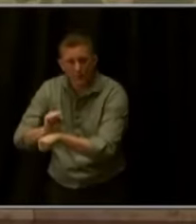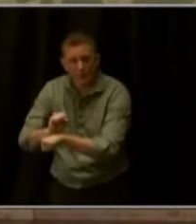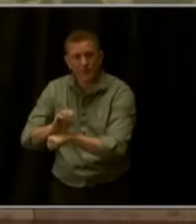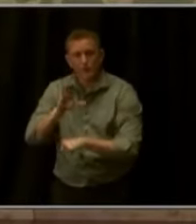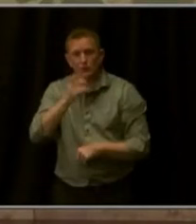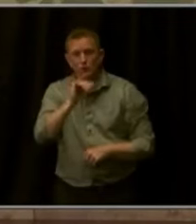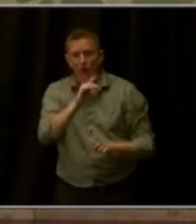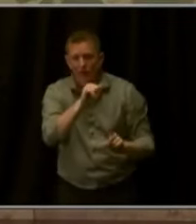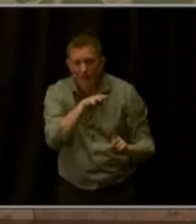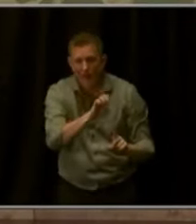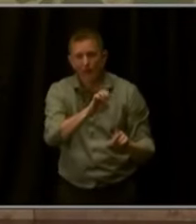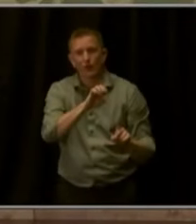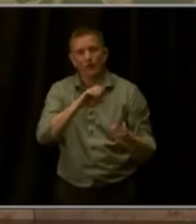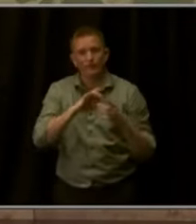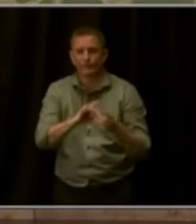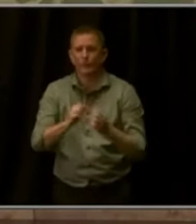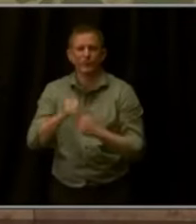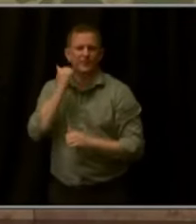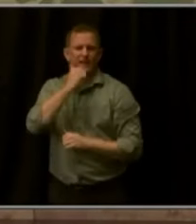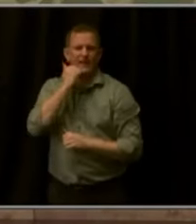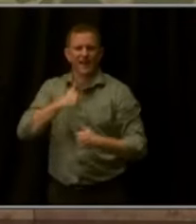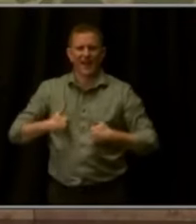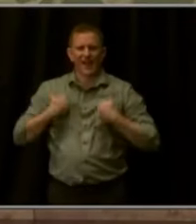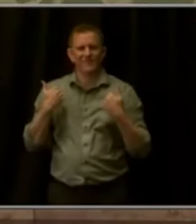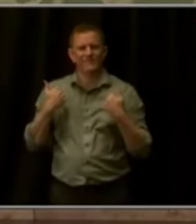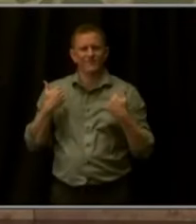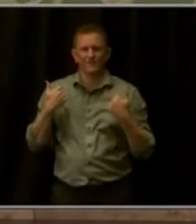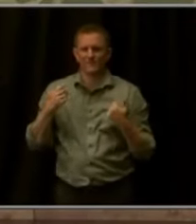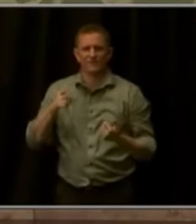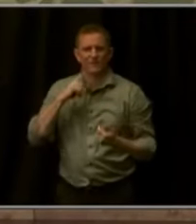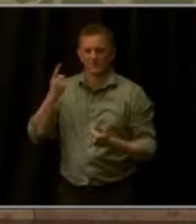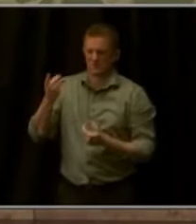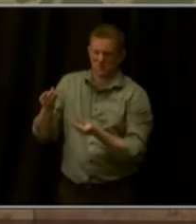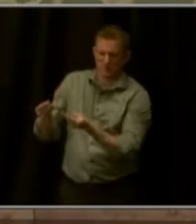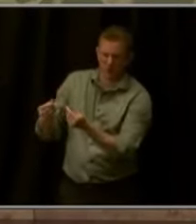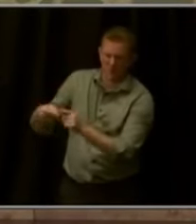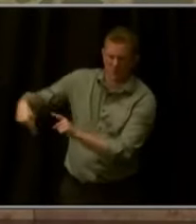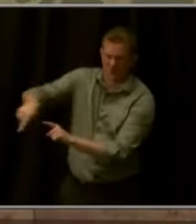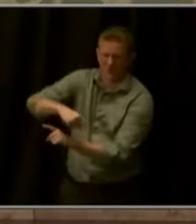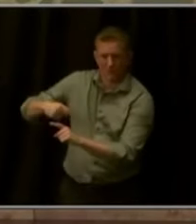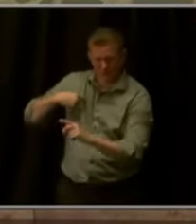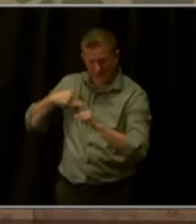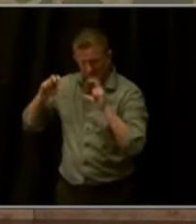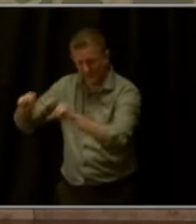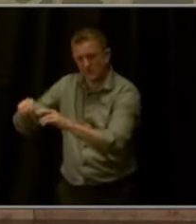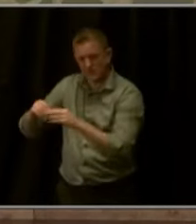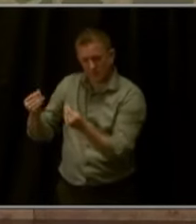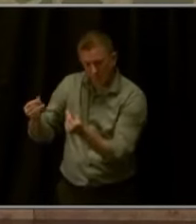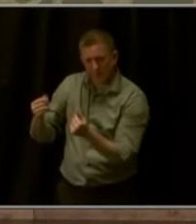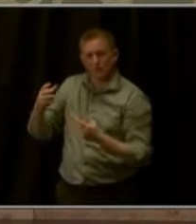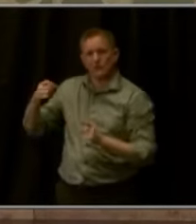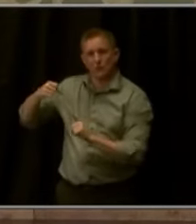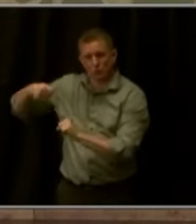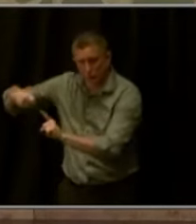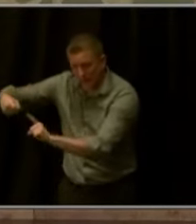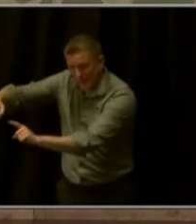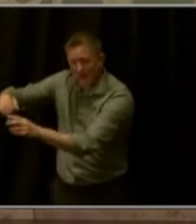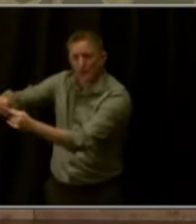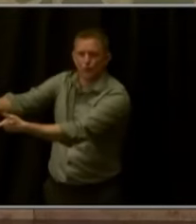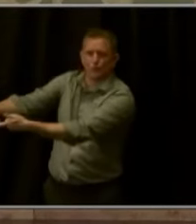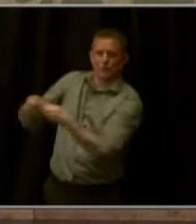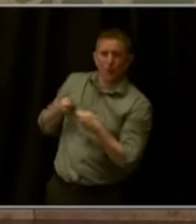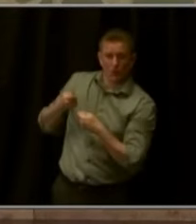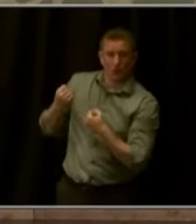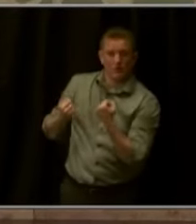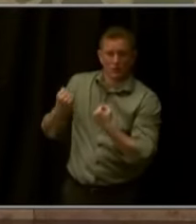just a simple property crime. And we invested in technology to locate and return stolen vehicles. We strengthened the dedicated auto theft task